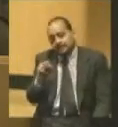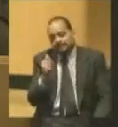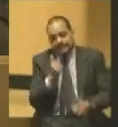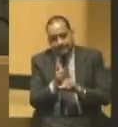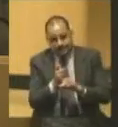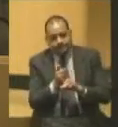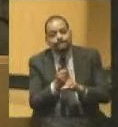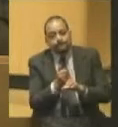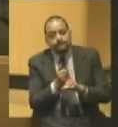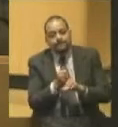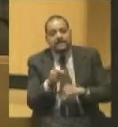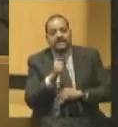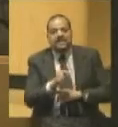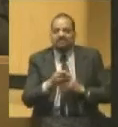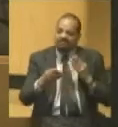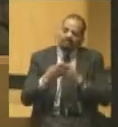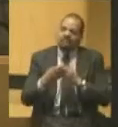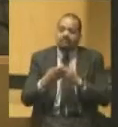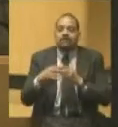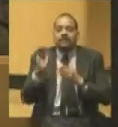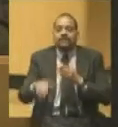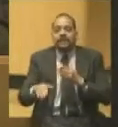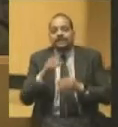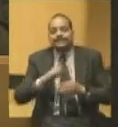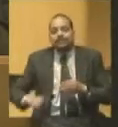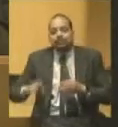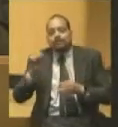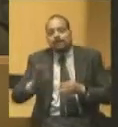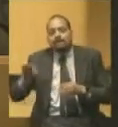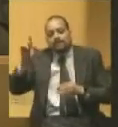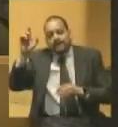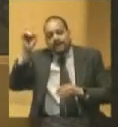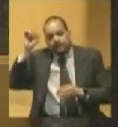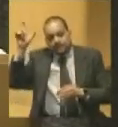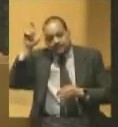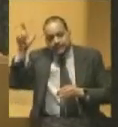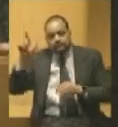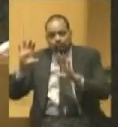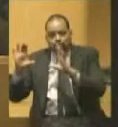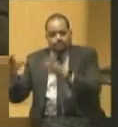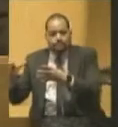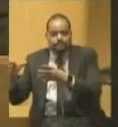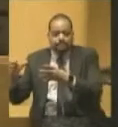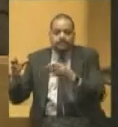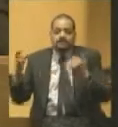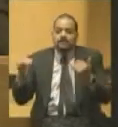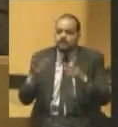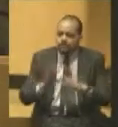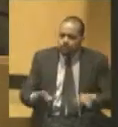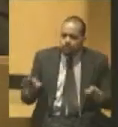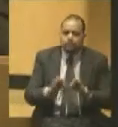dictatorship of the Lincoln administration. So, what's crucial here, again,